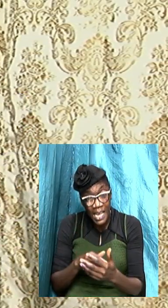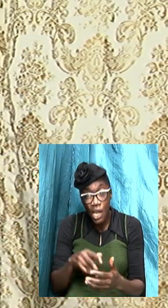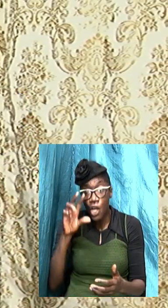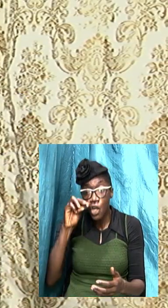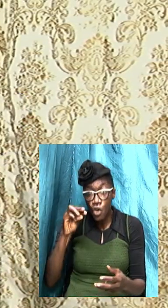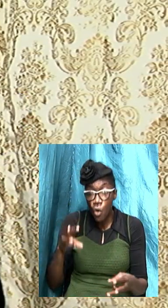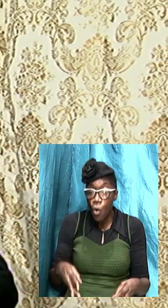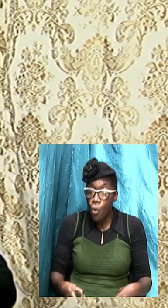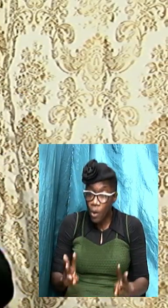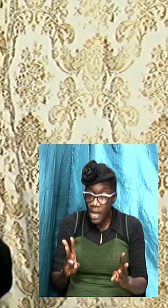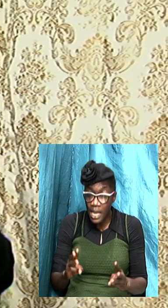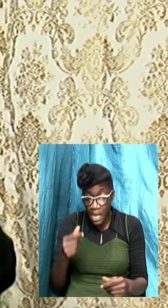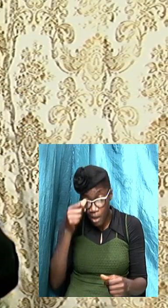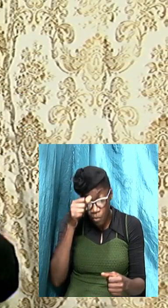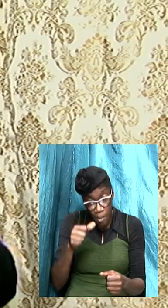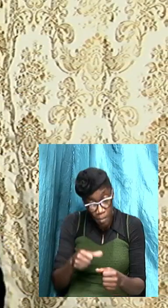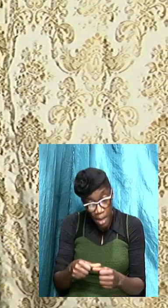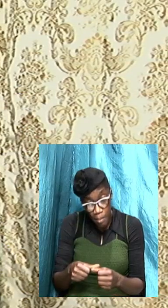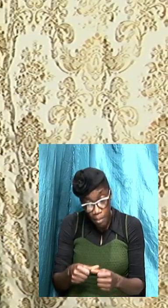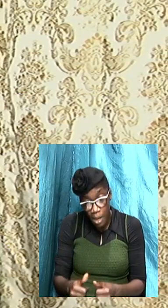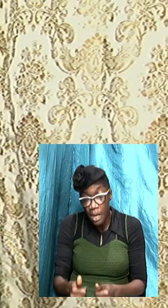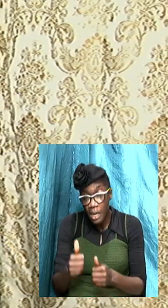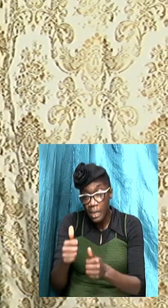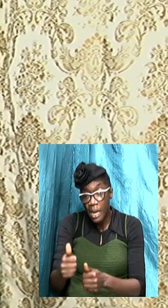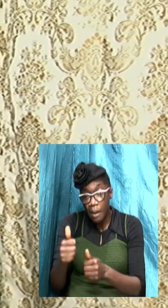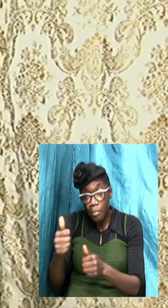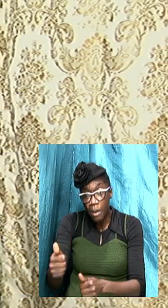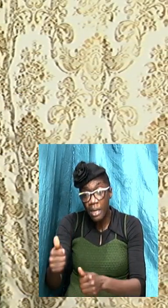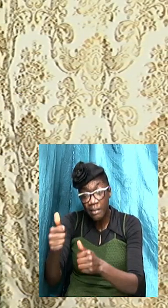remember now we know the apostle Paul